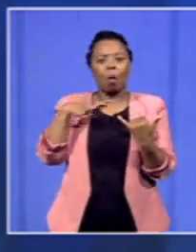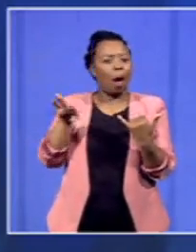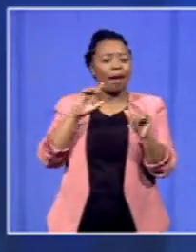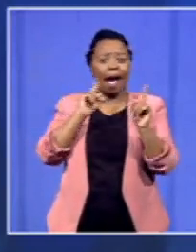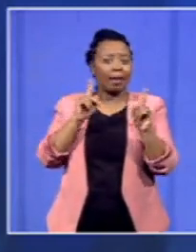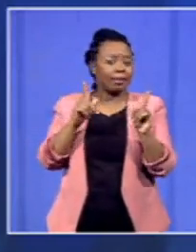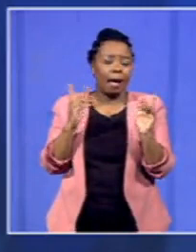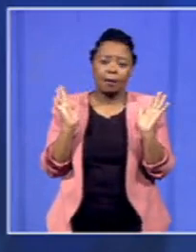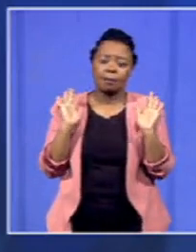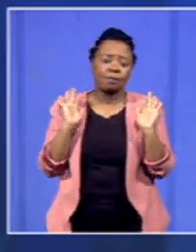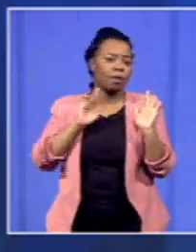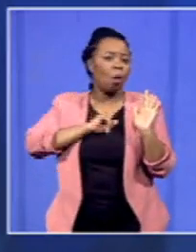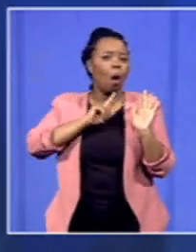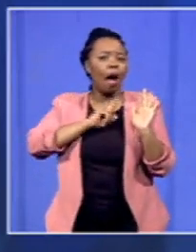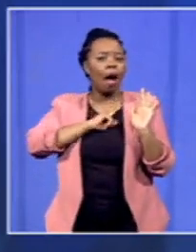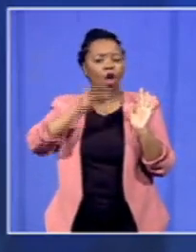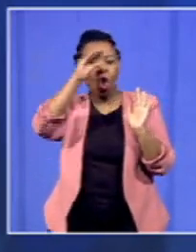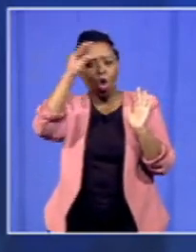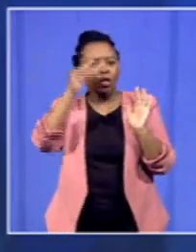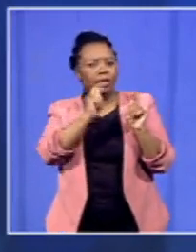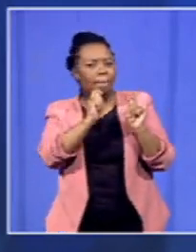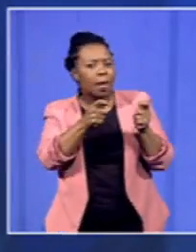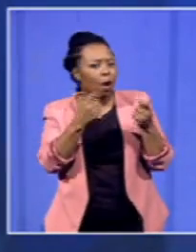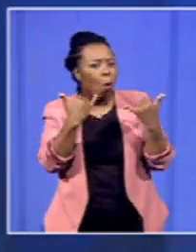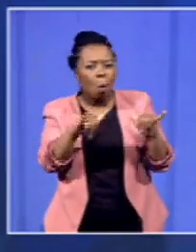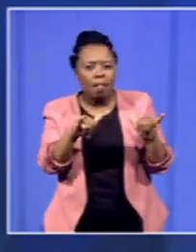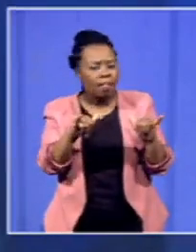regarding why these payments have not been made that's what we're going to have to leave have have to to